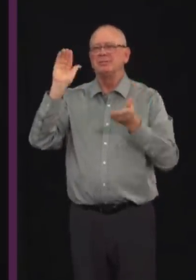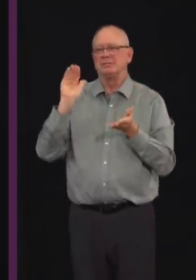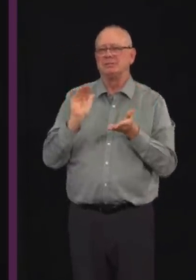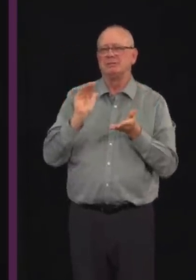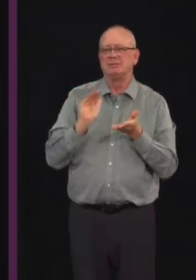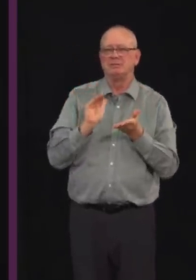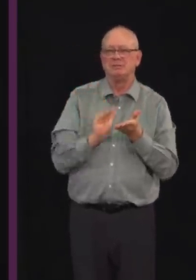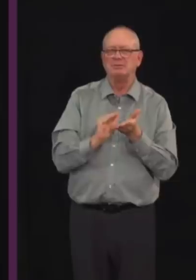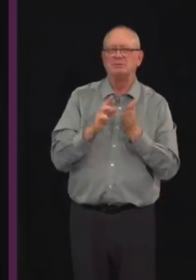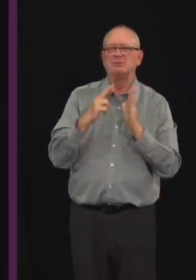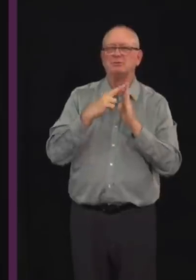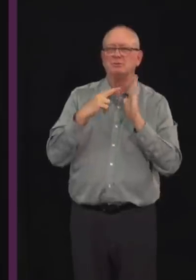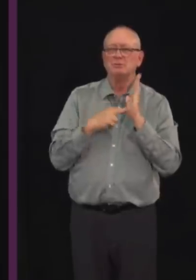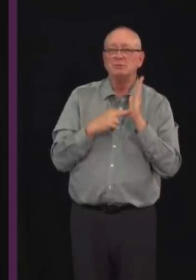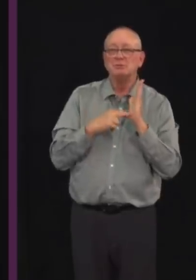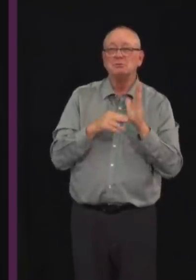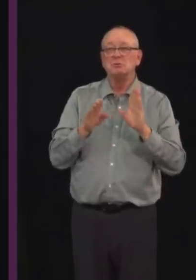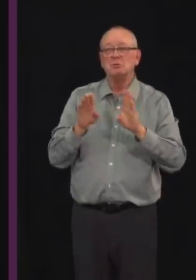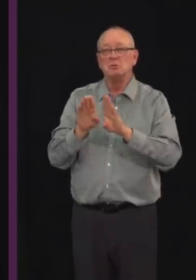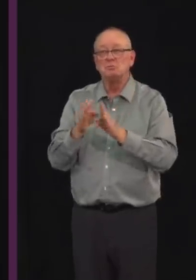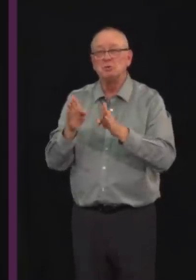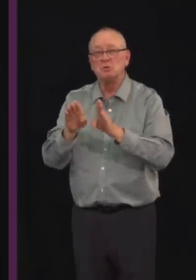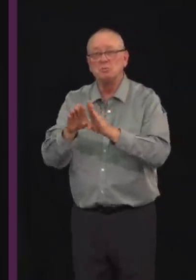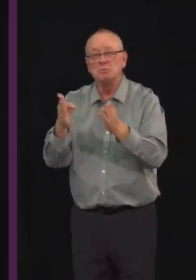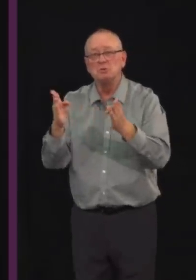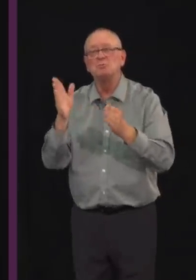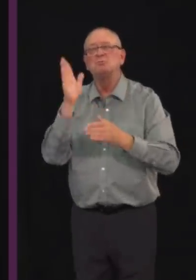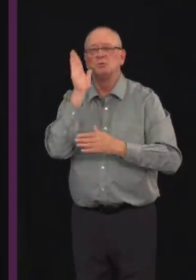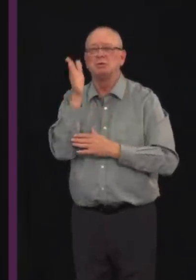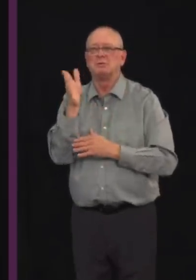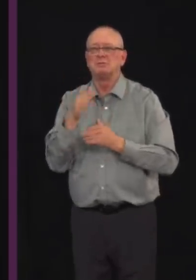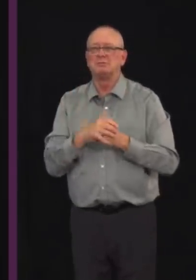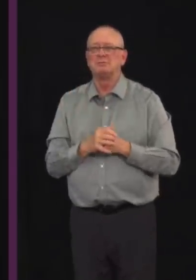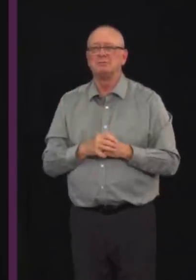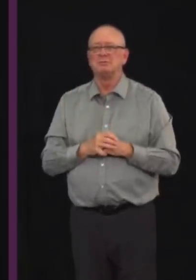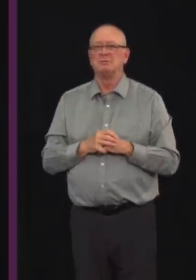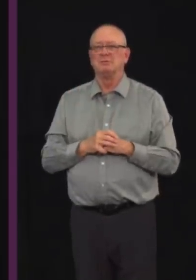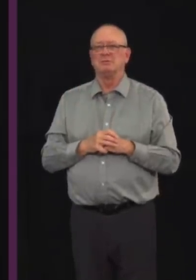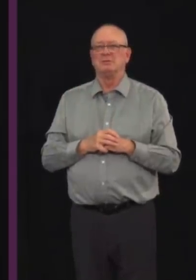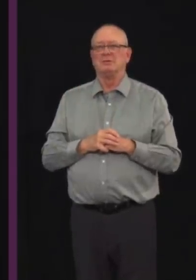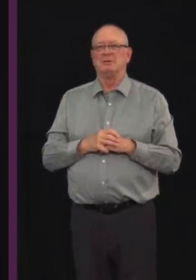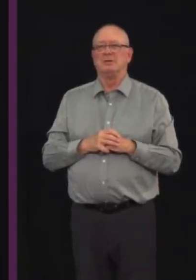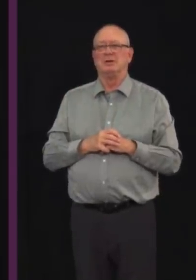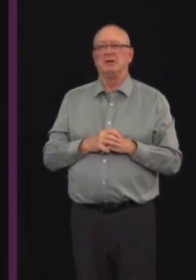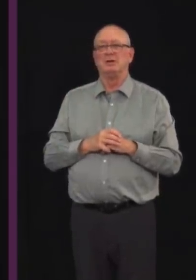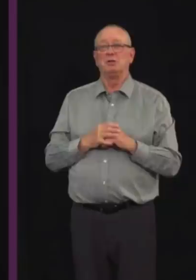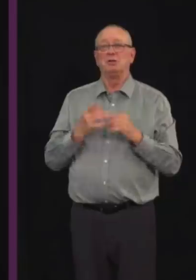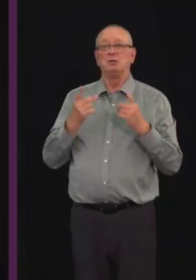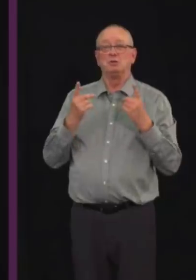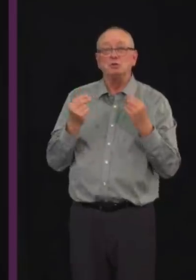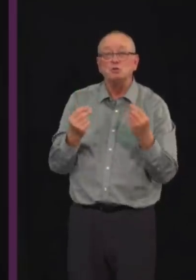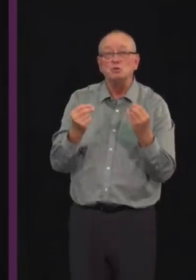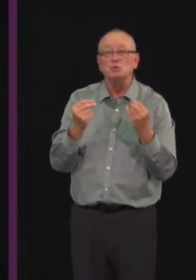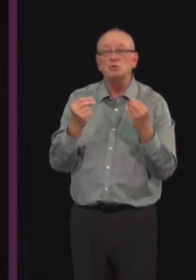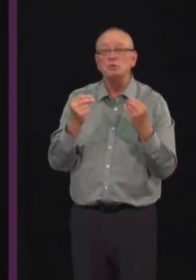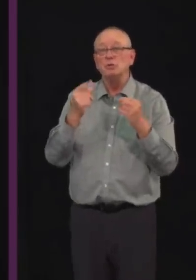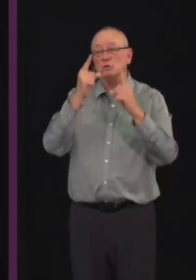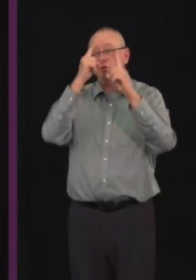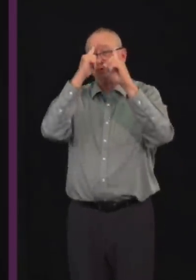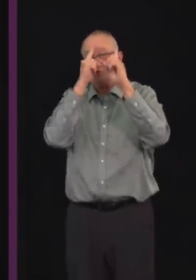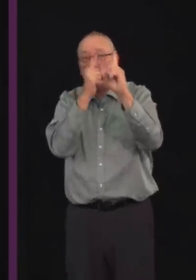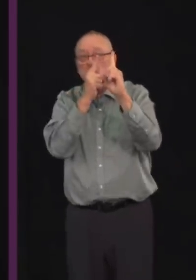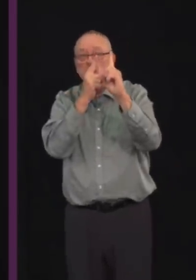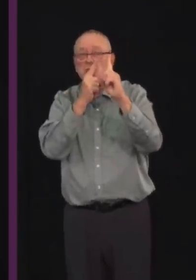from day one of the pandemic, our responses always need to be equally dedicated to protecting both lives and